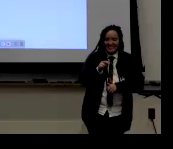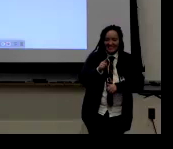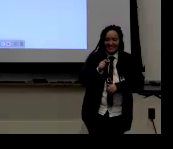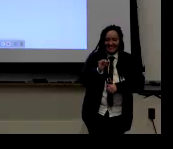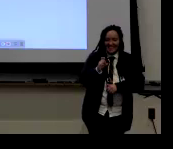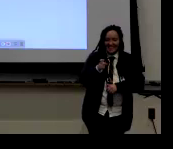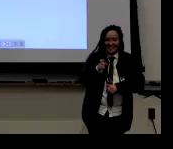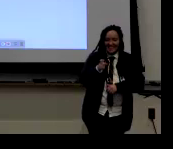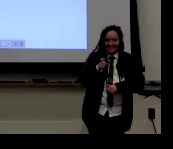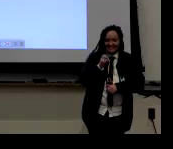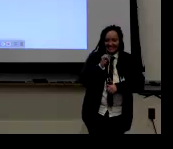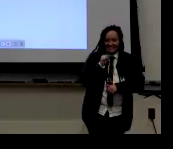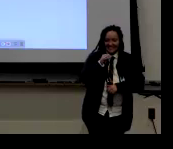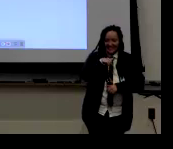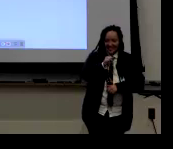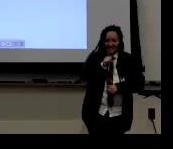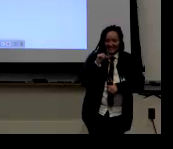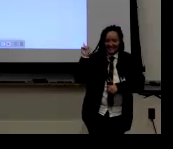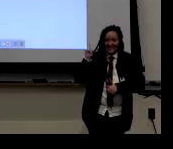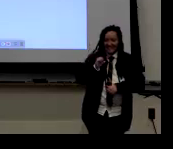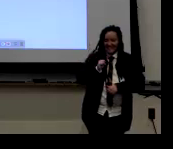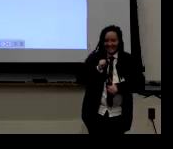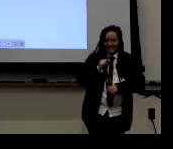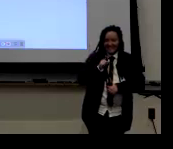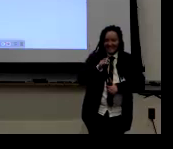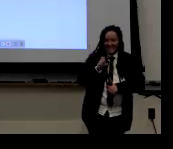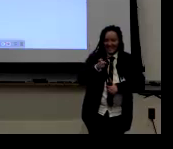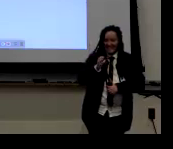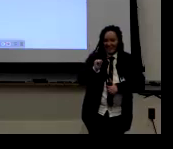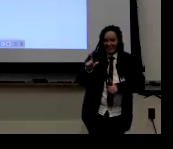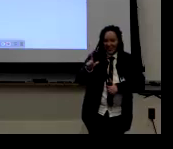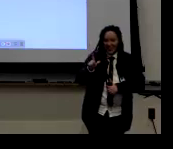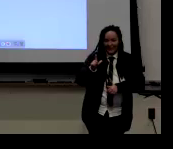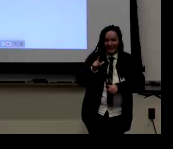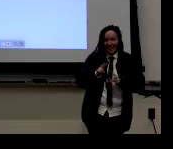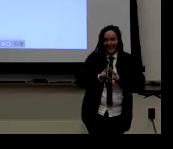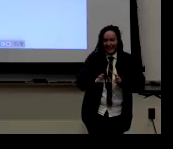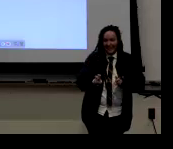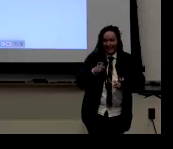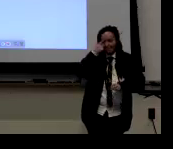So, we didn't get that far. But, yes.